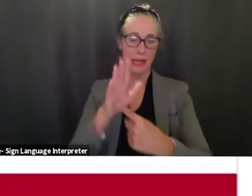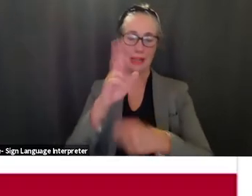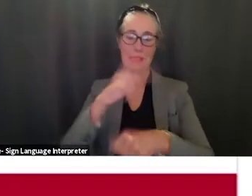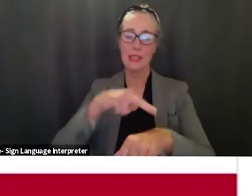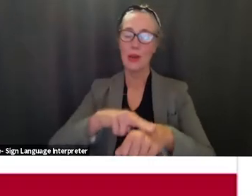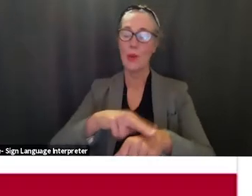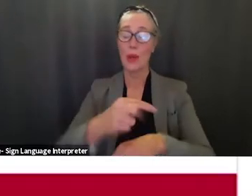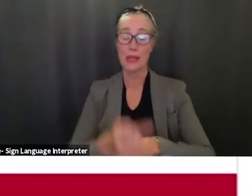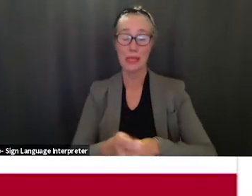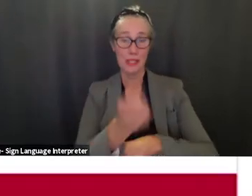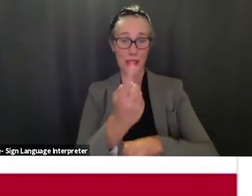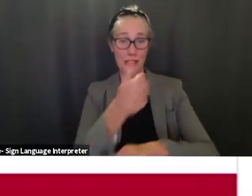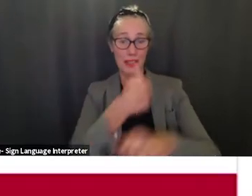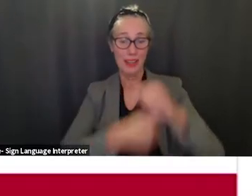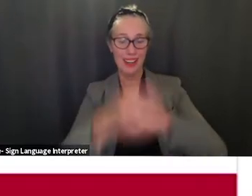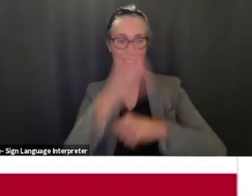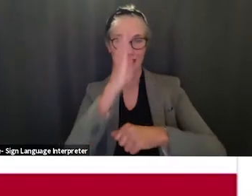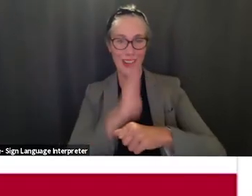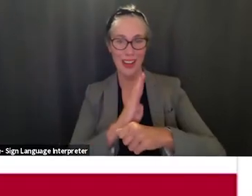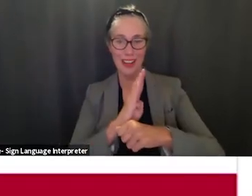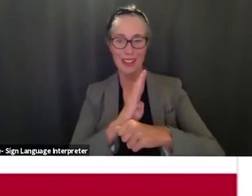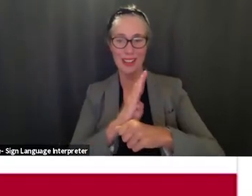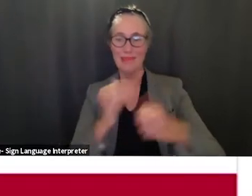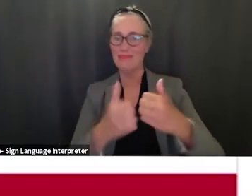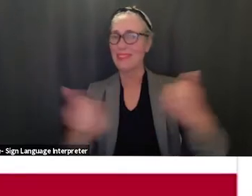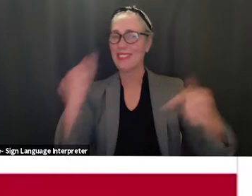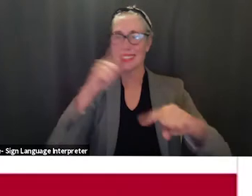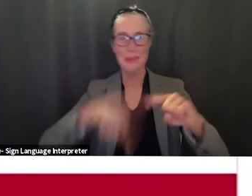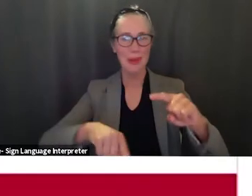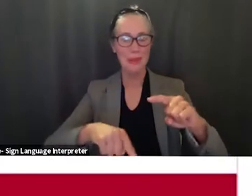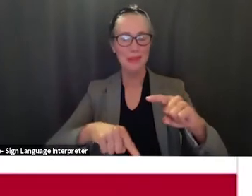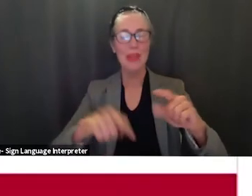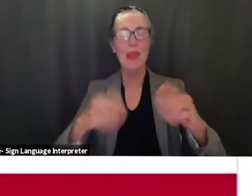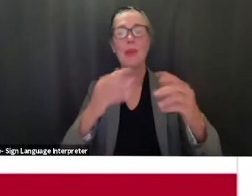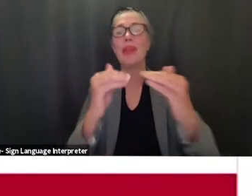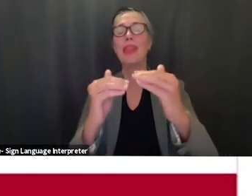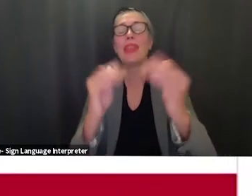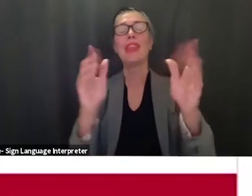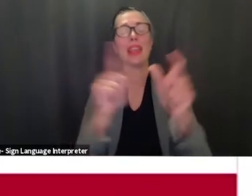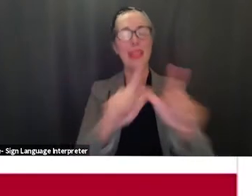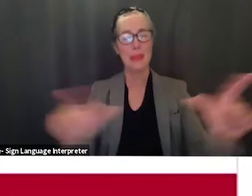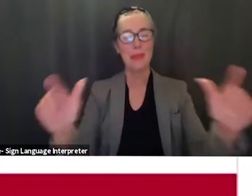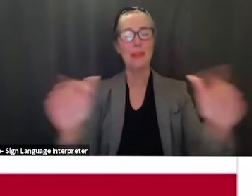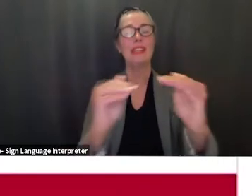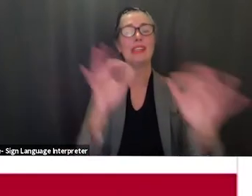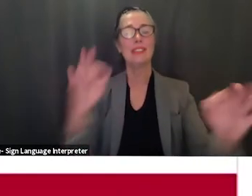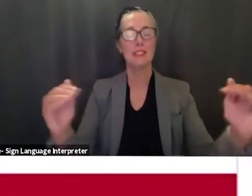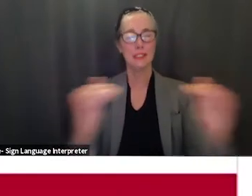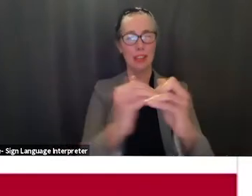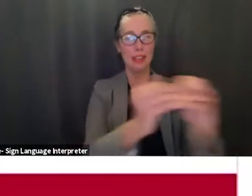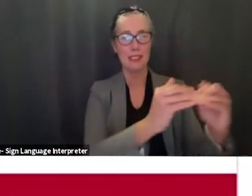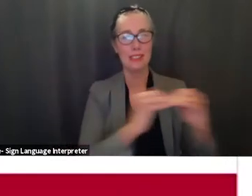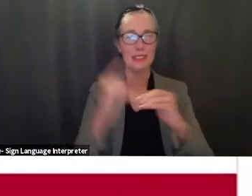stands one nation under god indivisible with liberty and justice for all